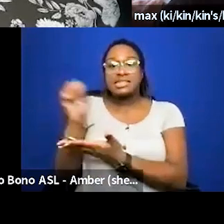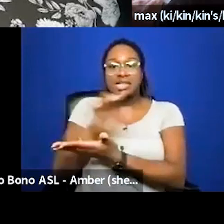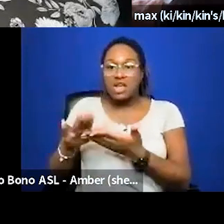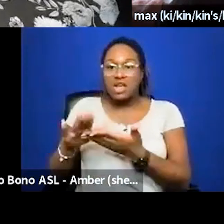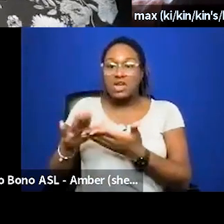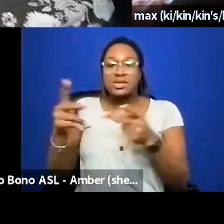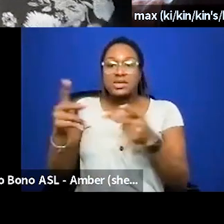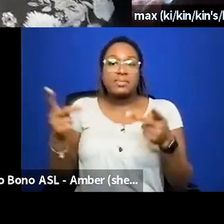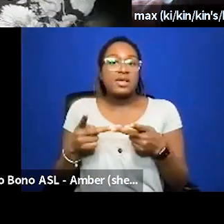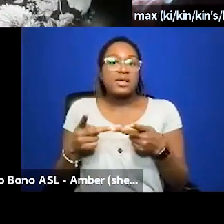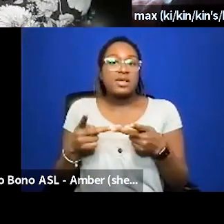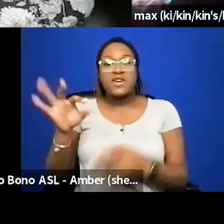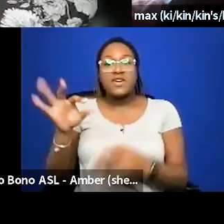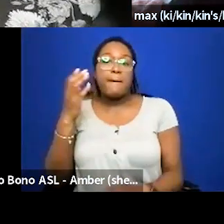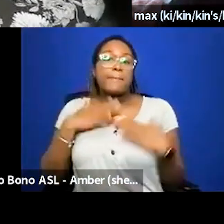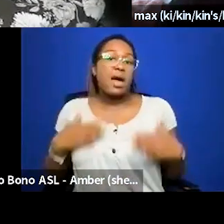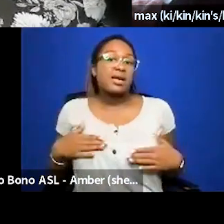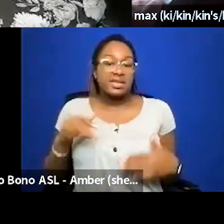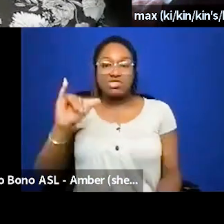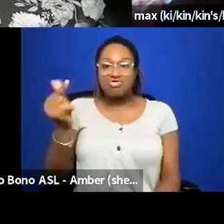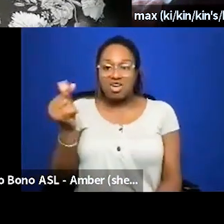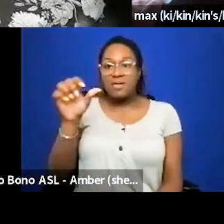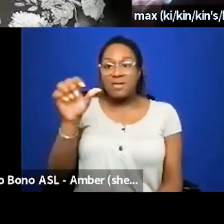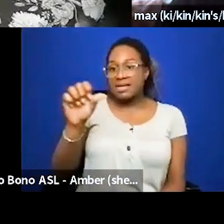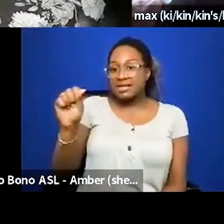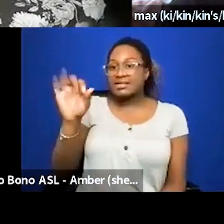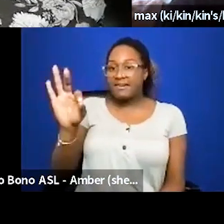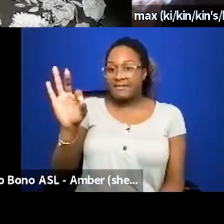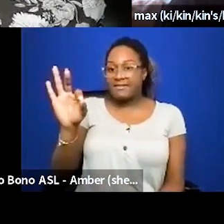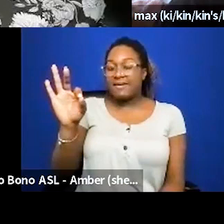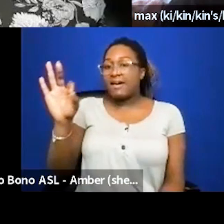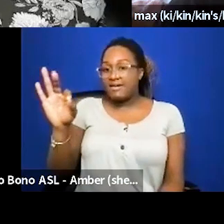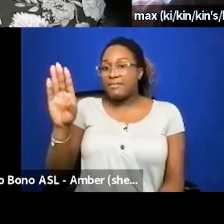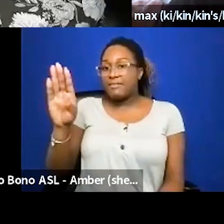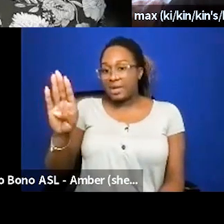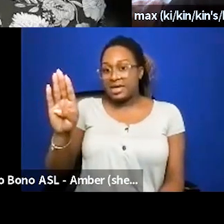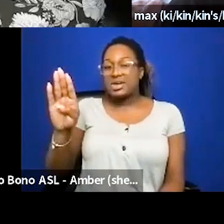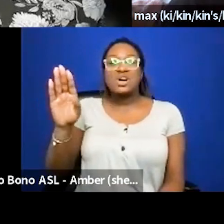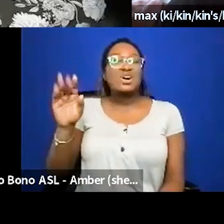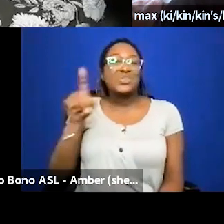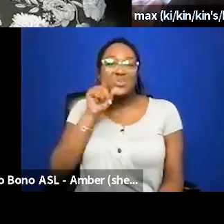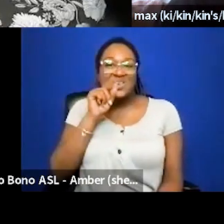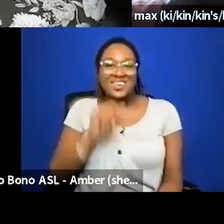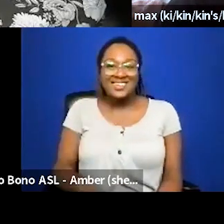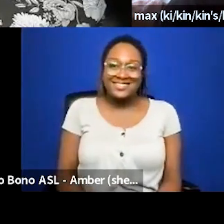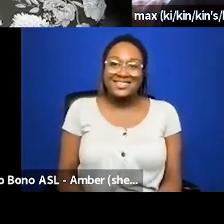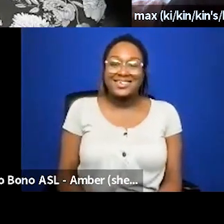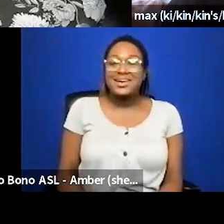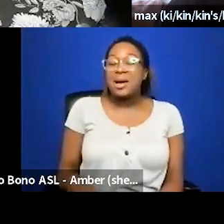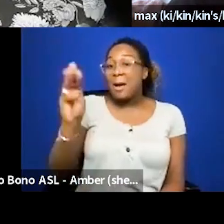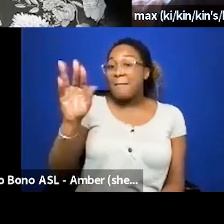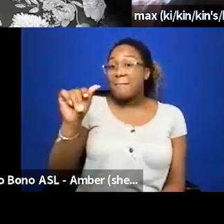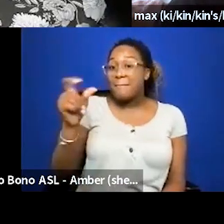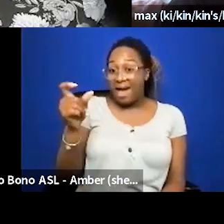bodies on instagram and ssffb on twitter um max airborne